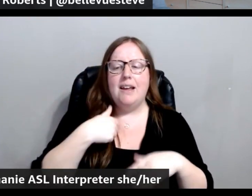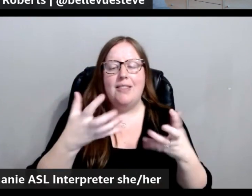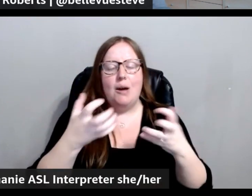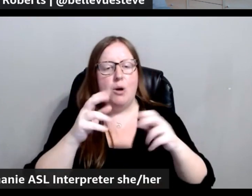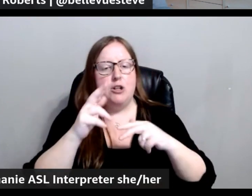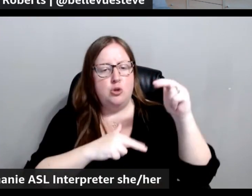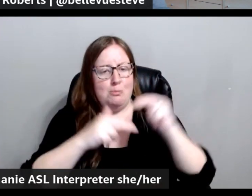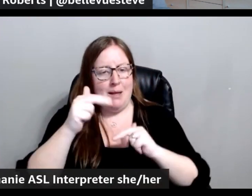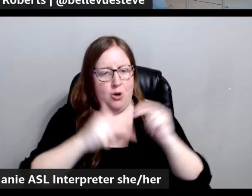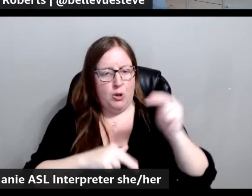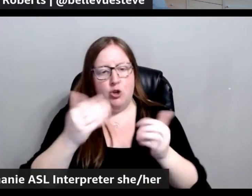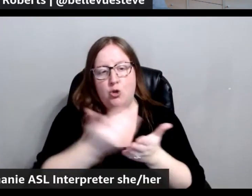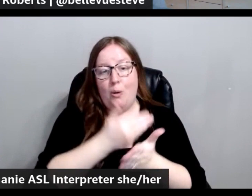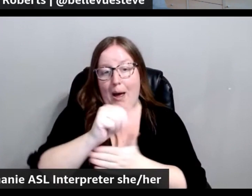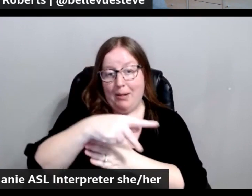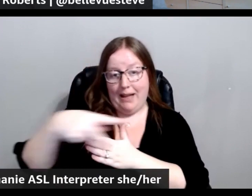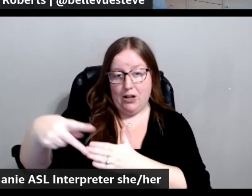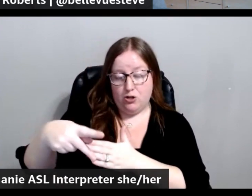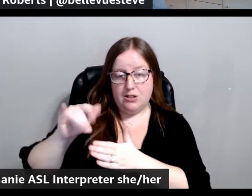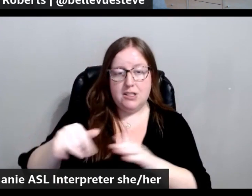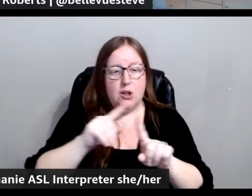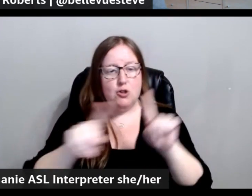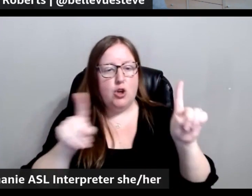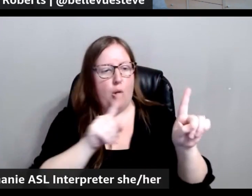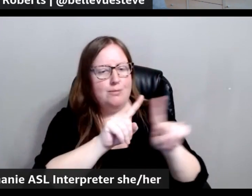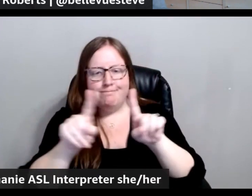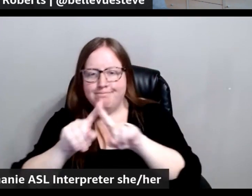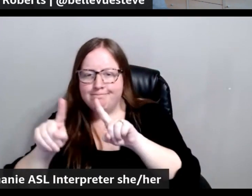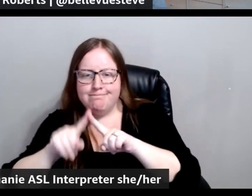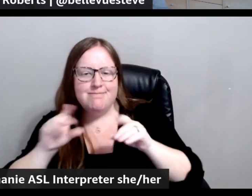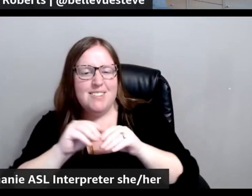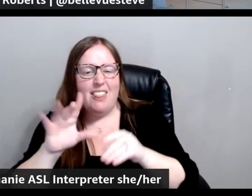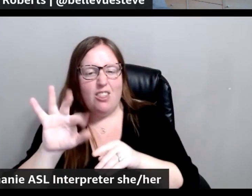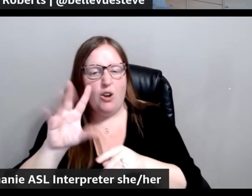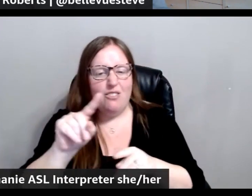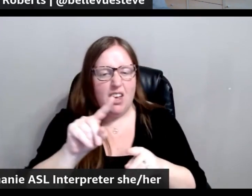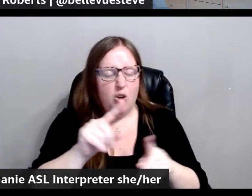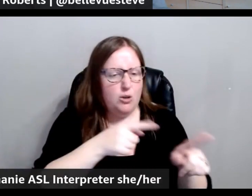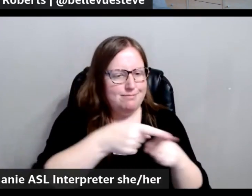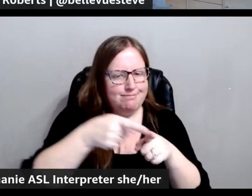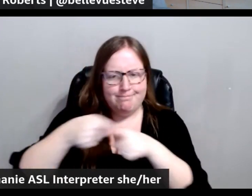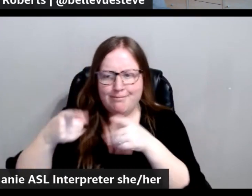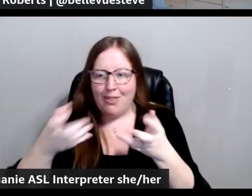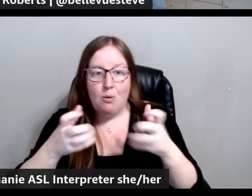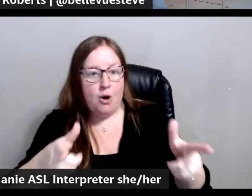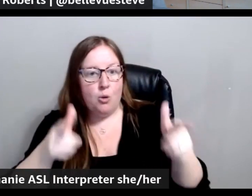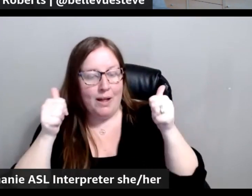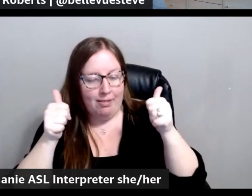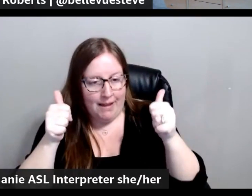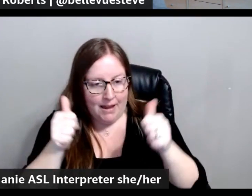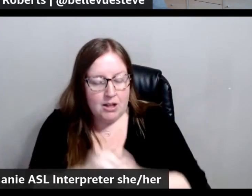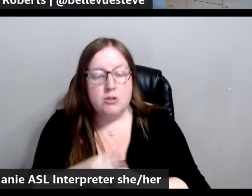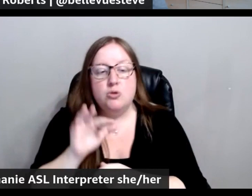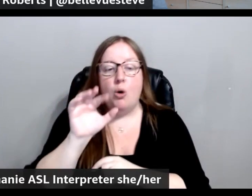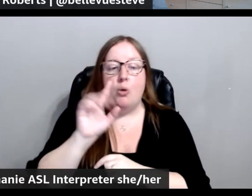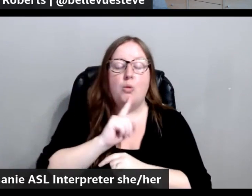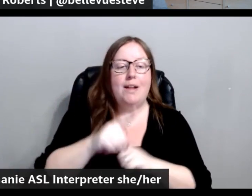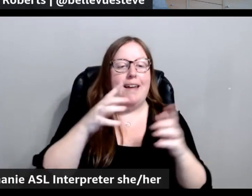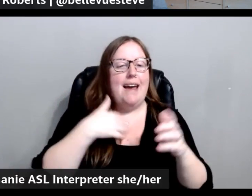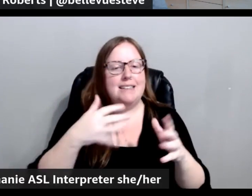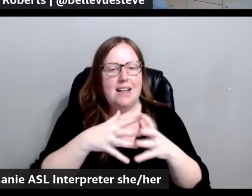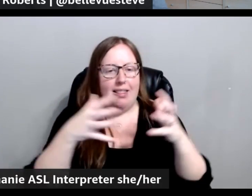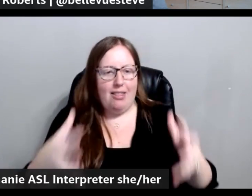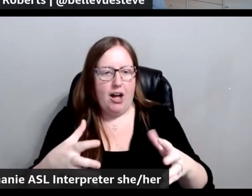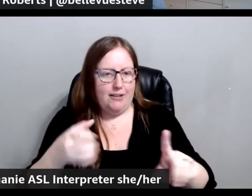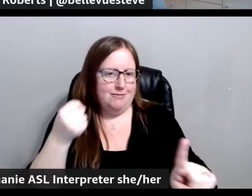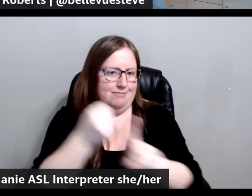new applications that differentiate them within their field and they want to do it quickly. And so, that has a lot of implications